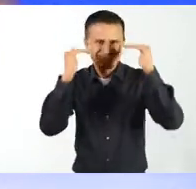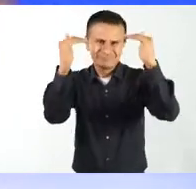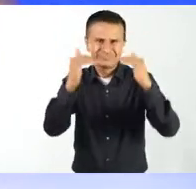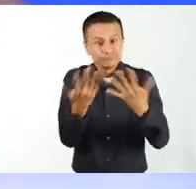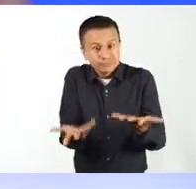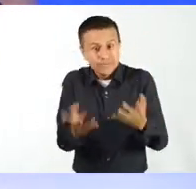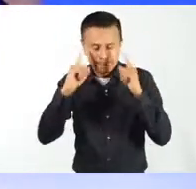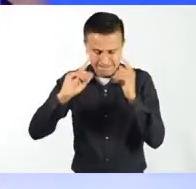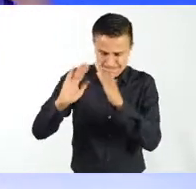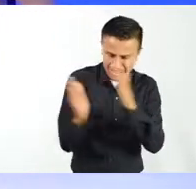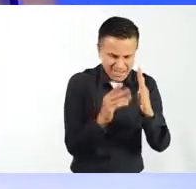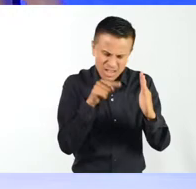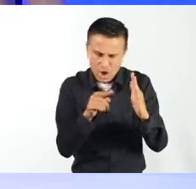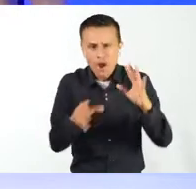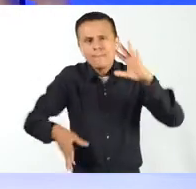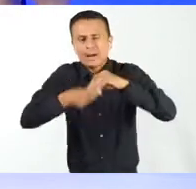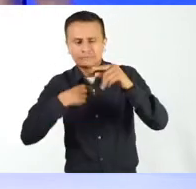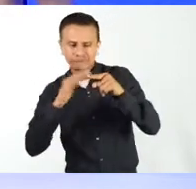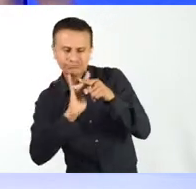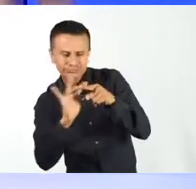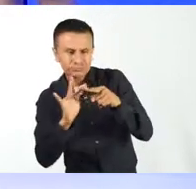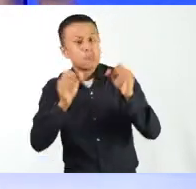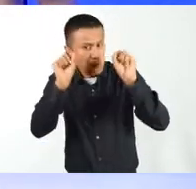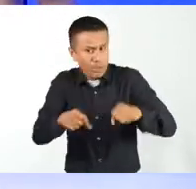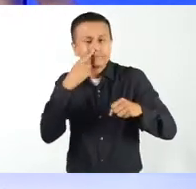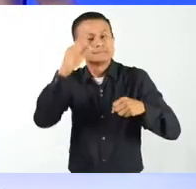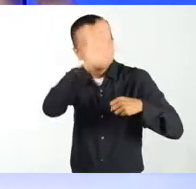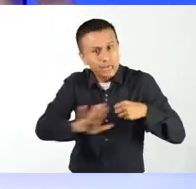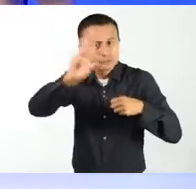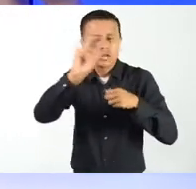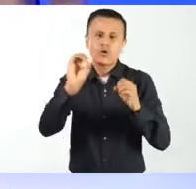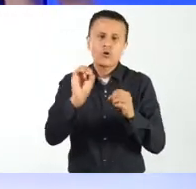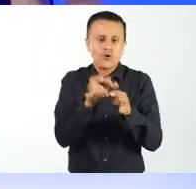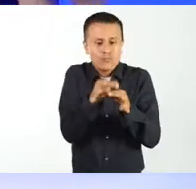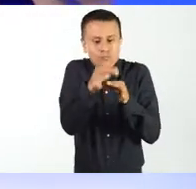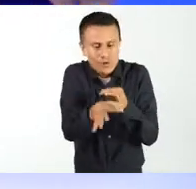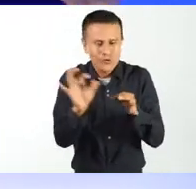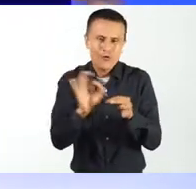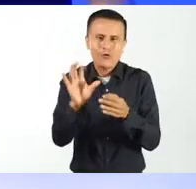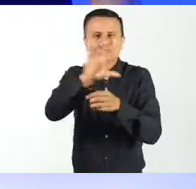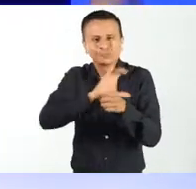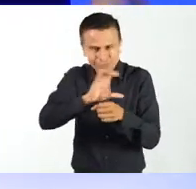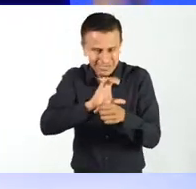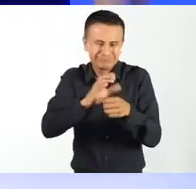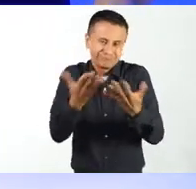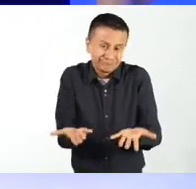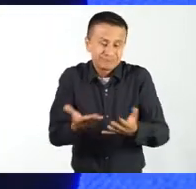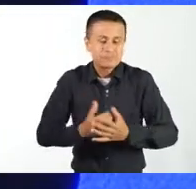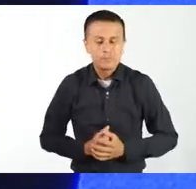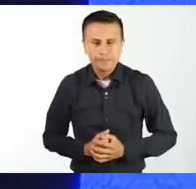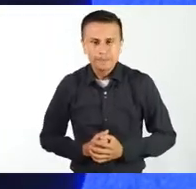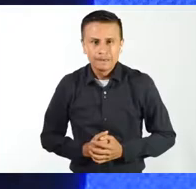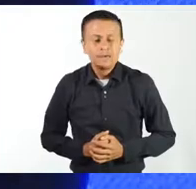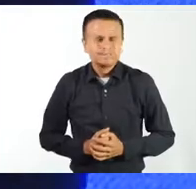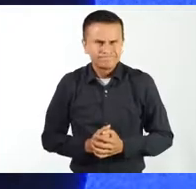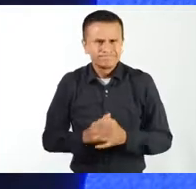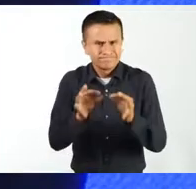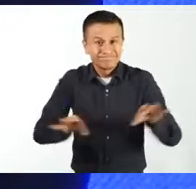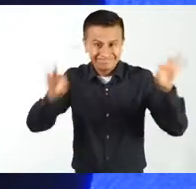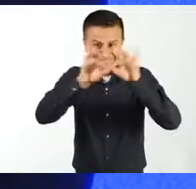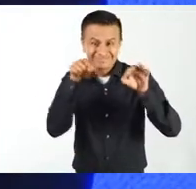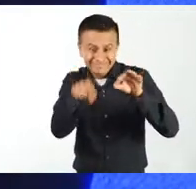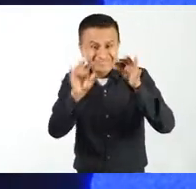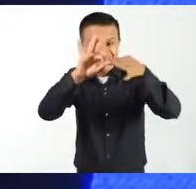at that process at all levels. So it's both in the planning, in the implementation, and it could be at national level,